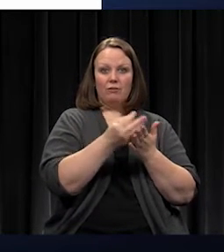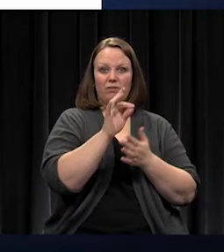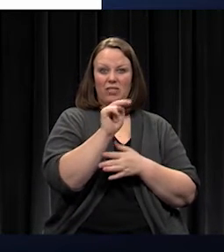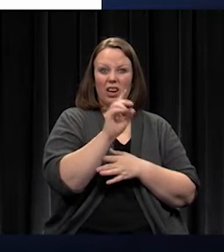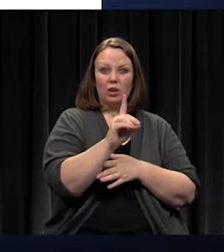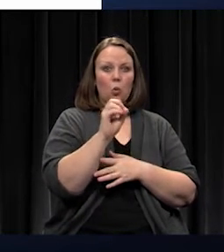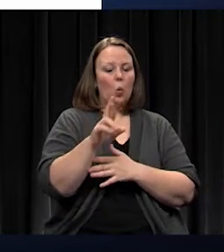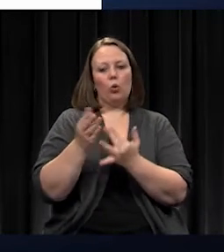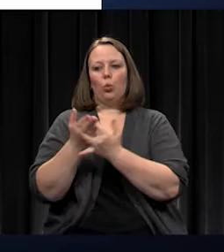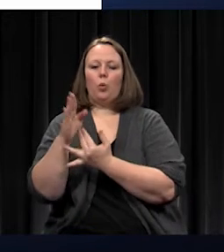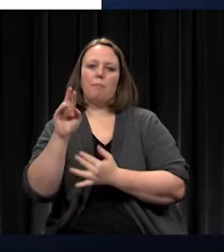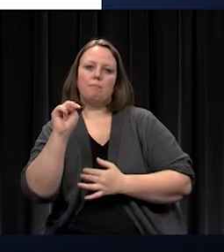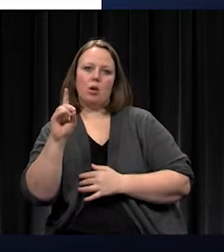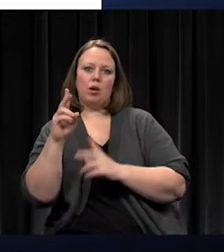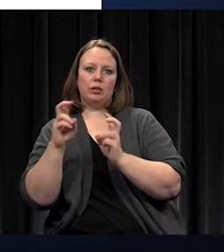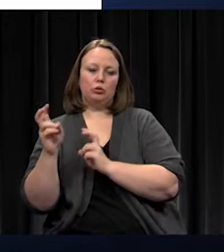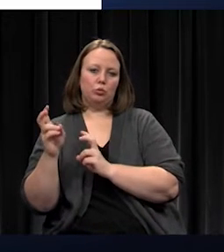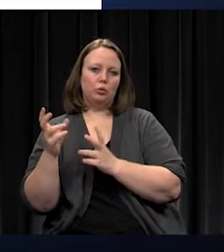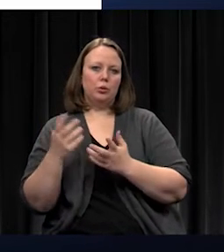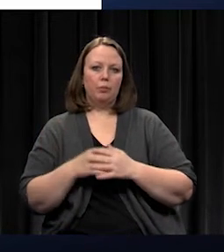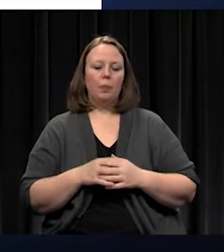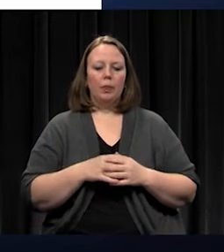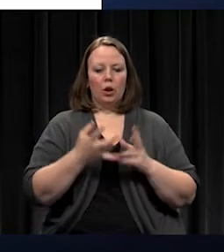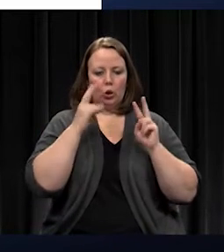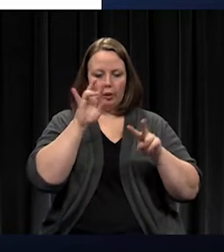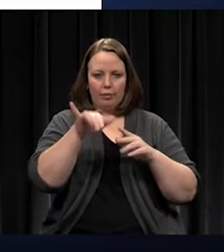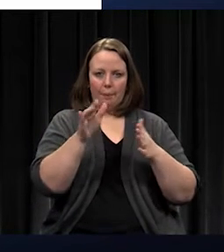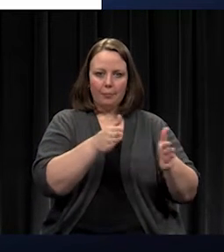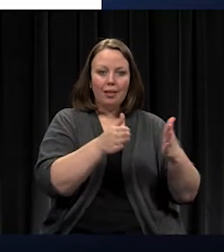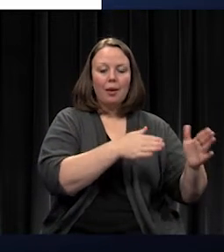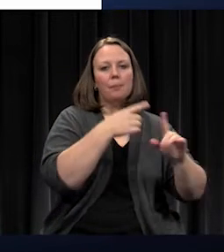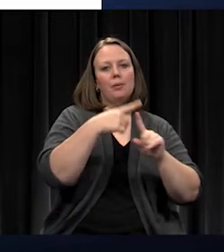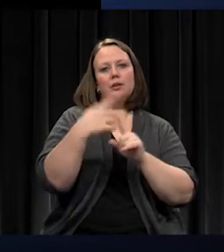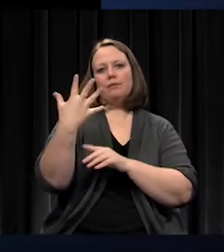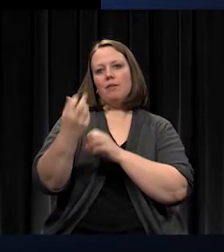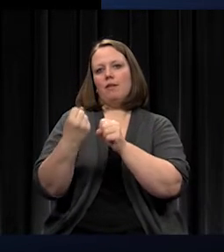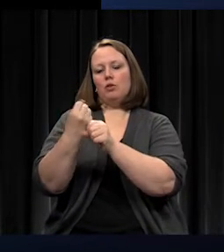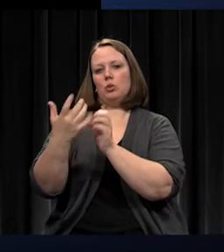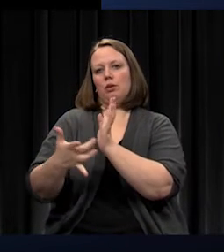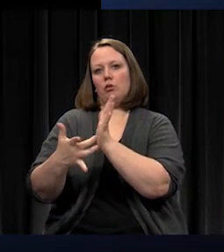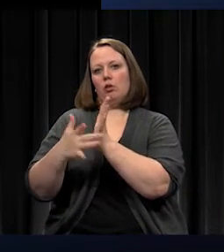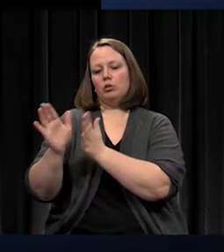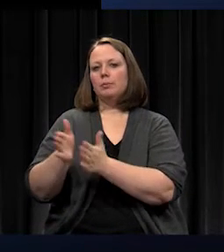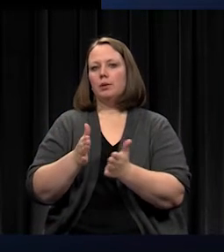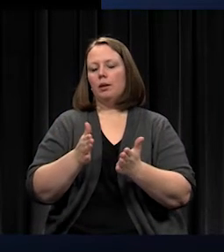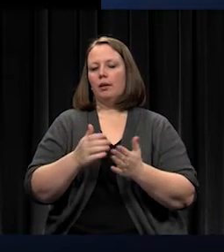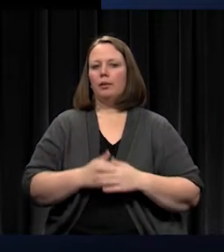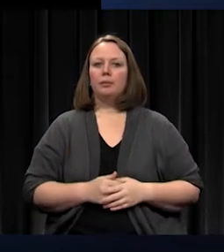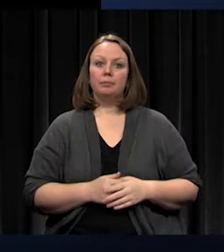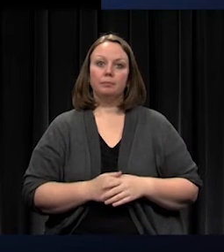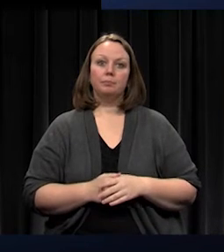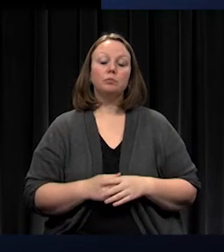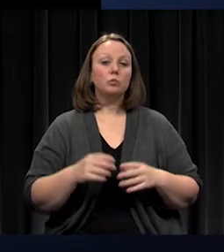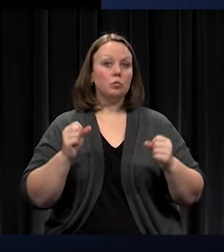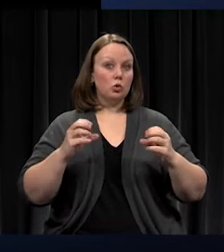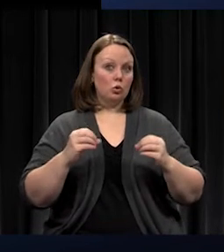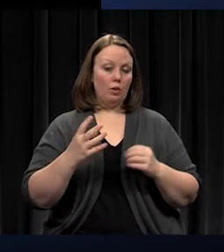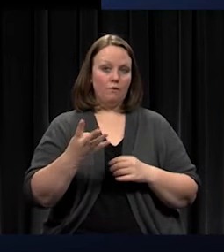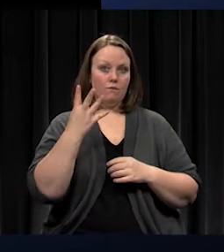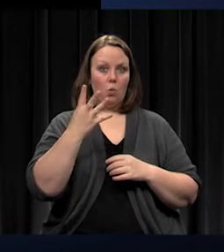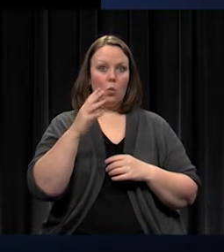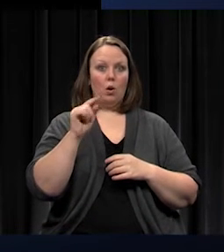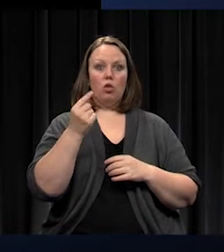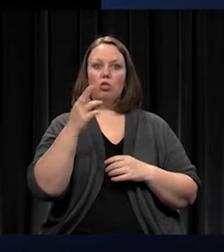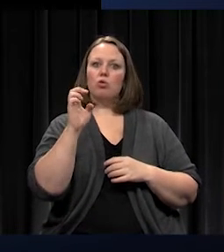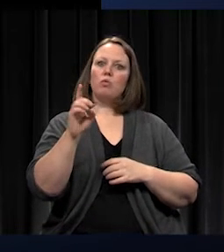look at that plan as well as our five-year technology plan as part of the process. So we go through our four threads of growth,